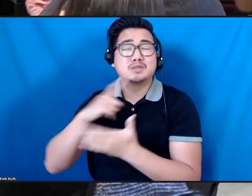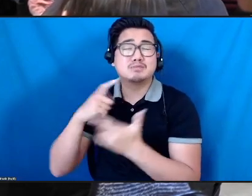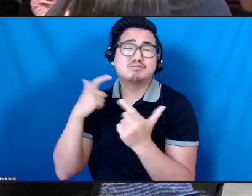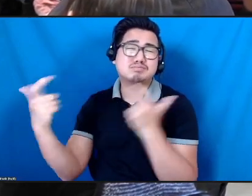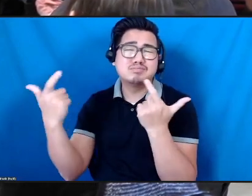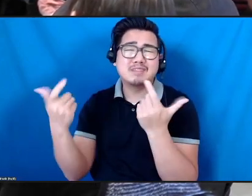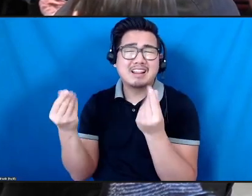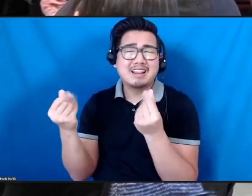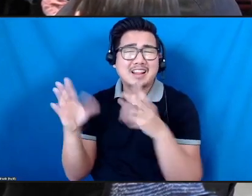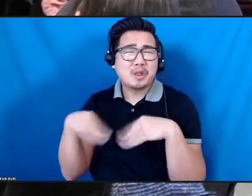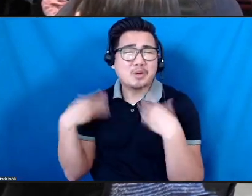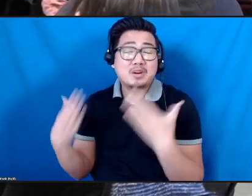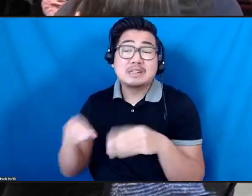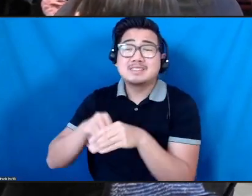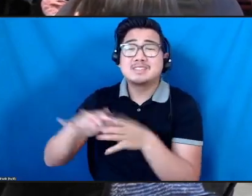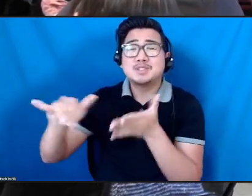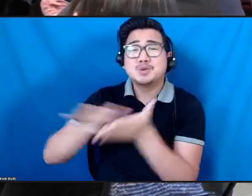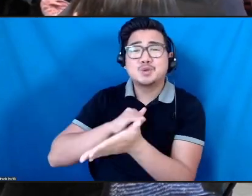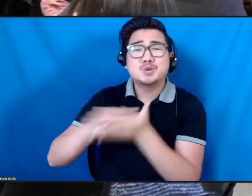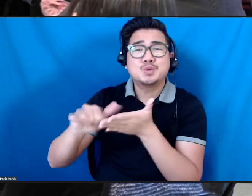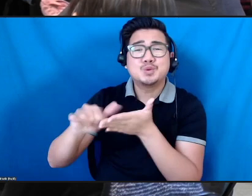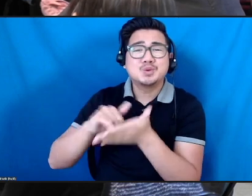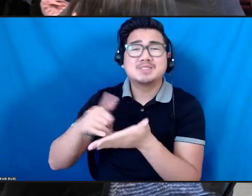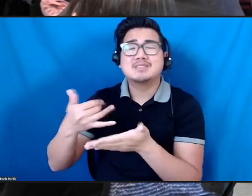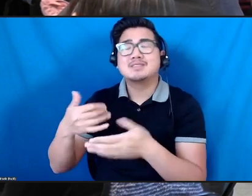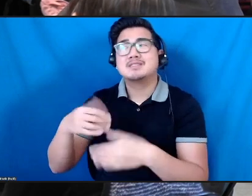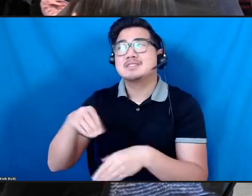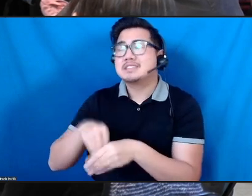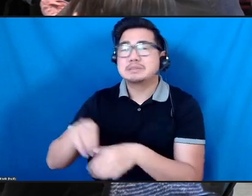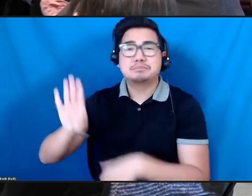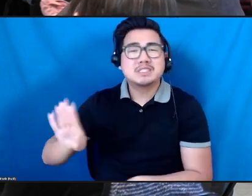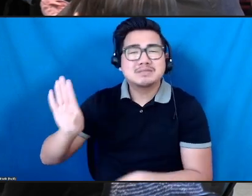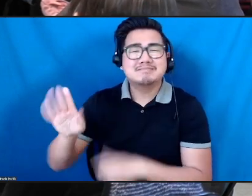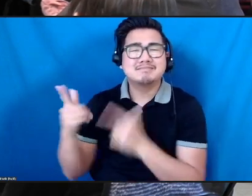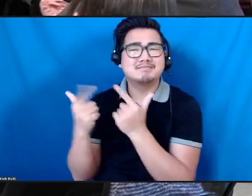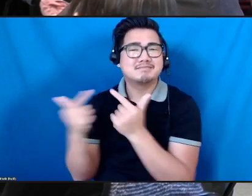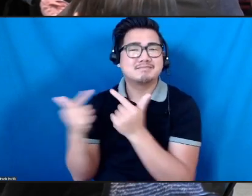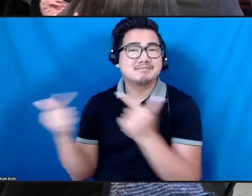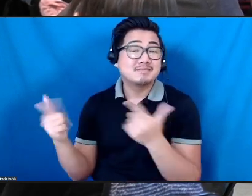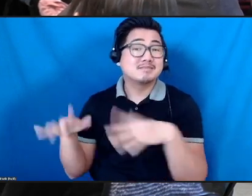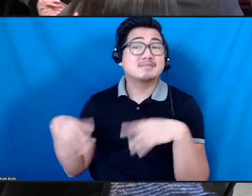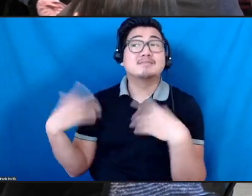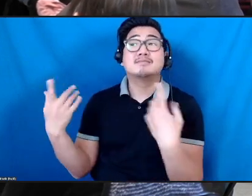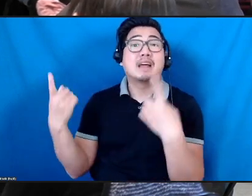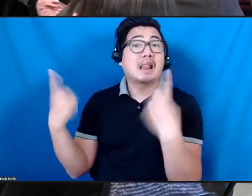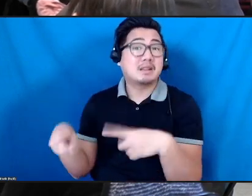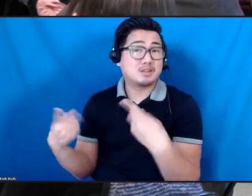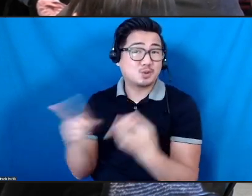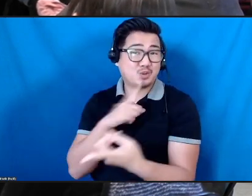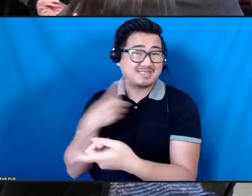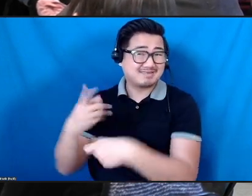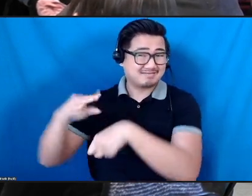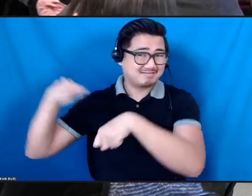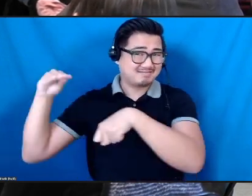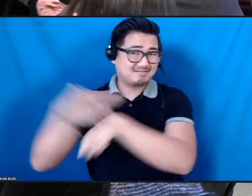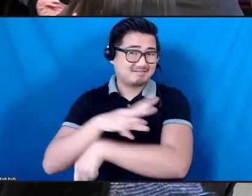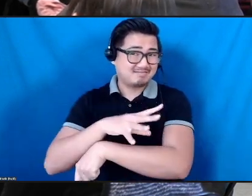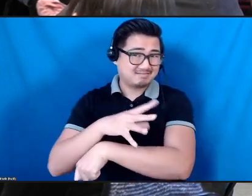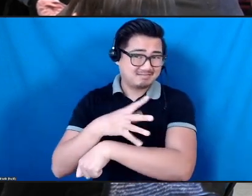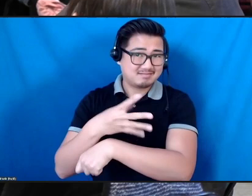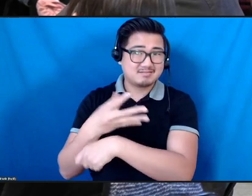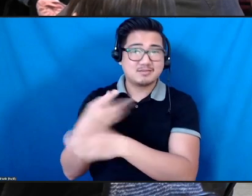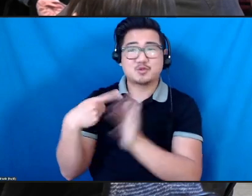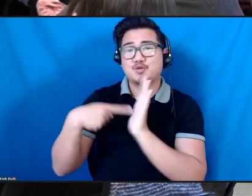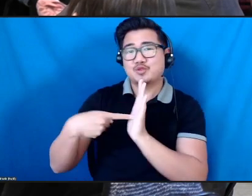in Boston, you know, all these different places. And as a result, you know, there's ramifications to that, obviously, in terms of gentrification,